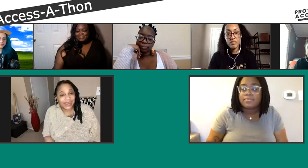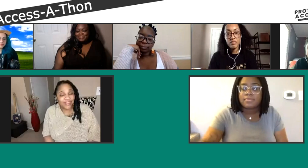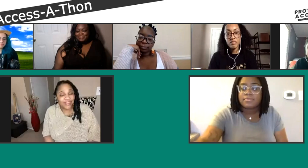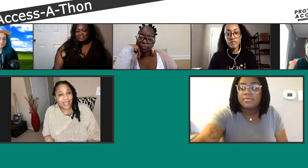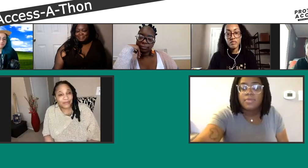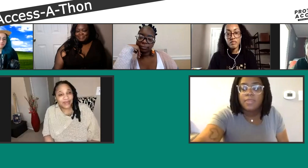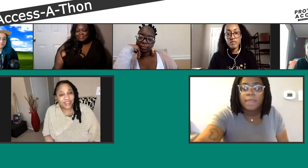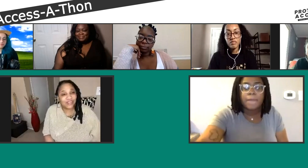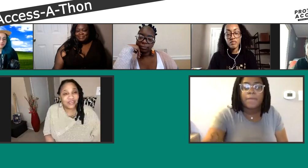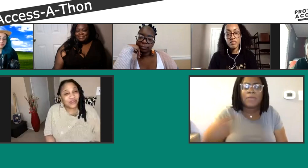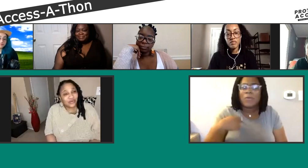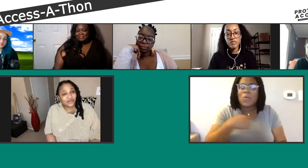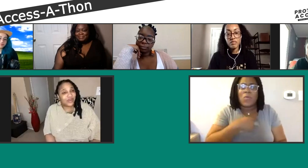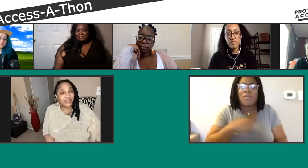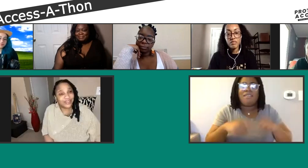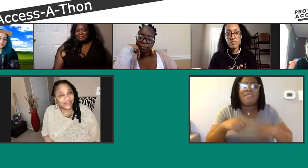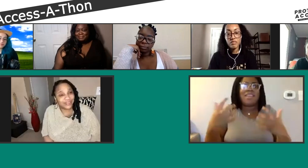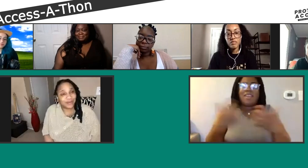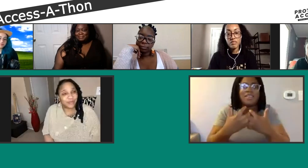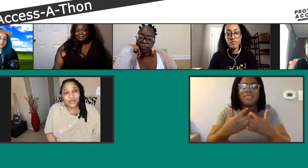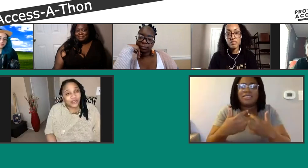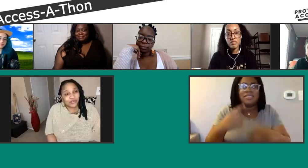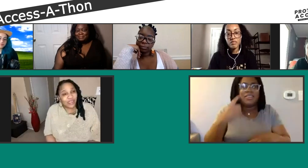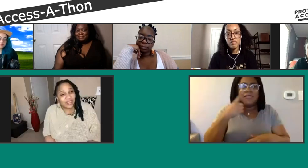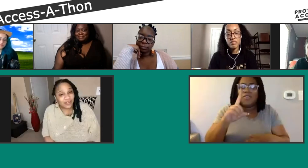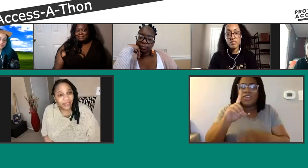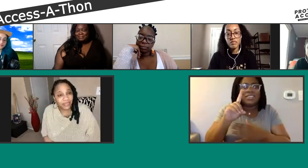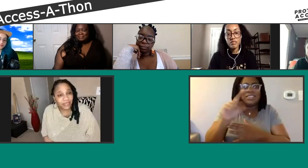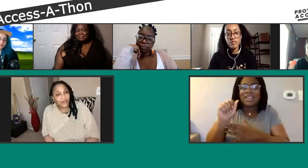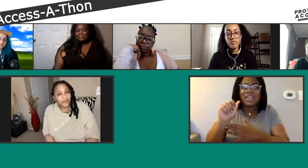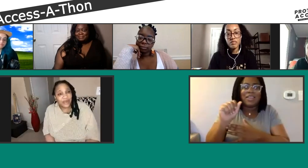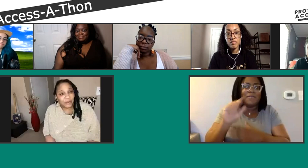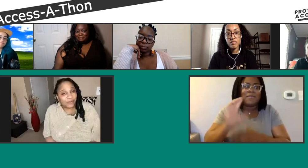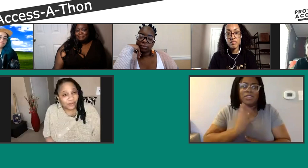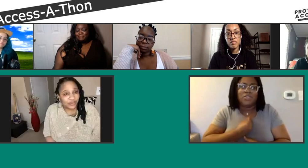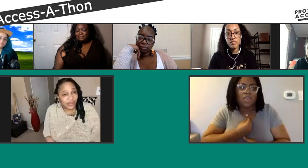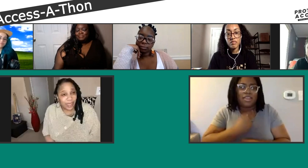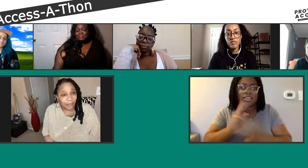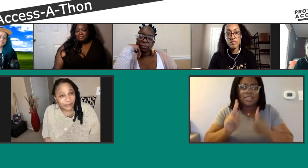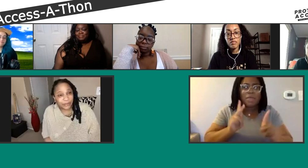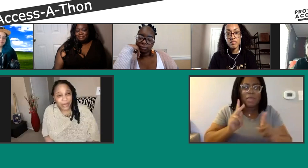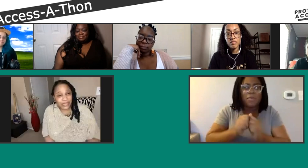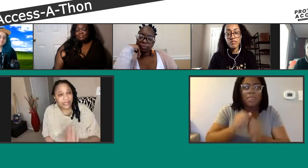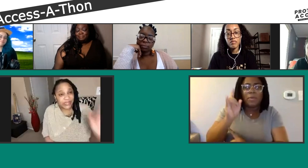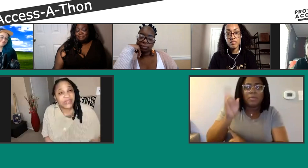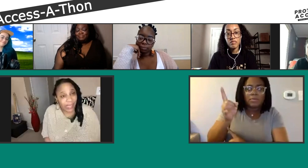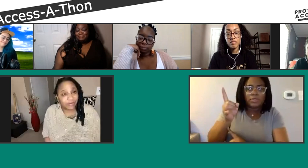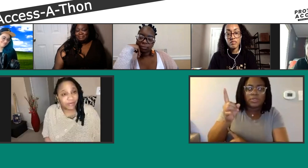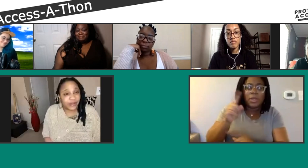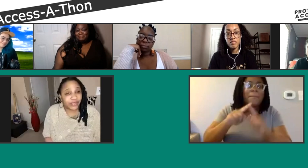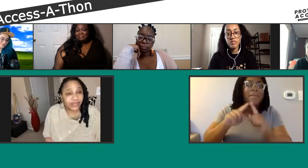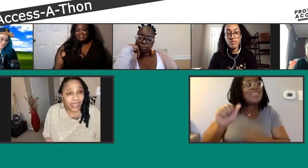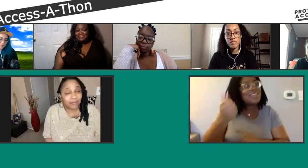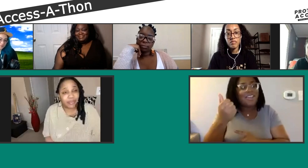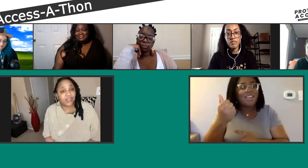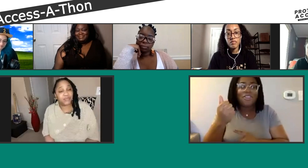we can't even get accommodations for disabled trans author without bullshit, but that's another topic